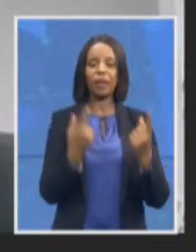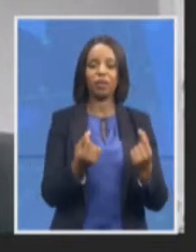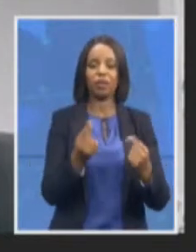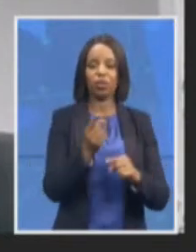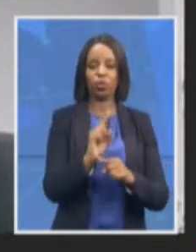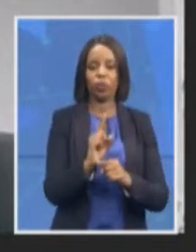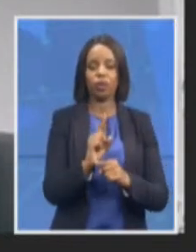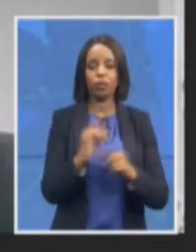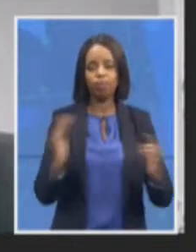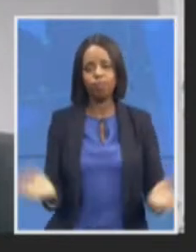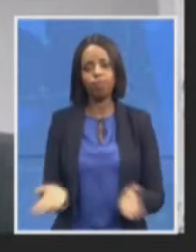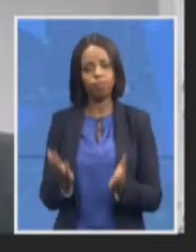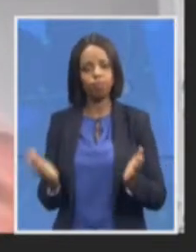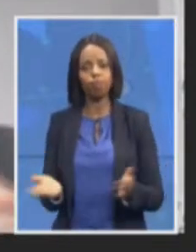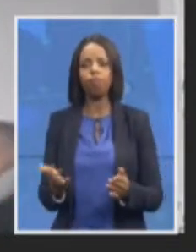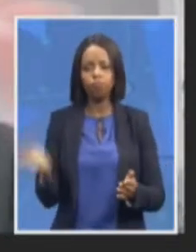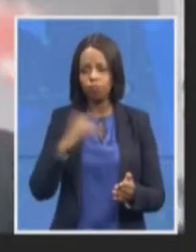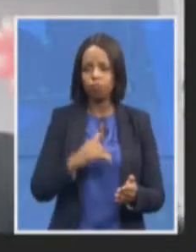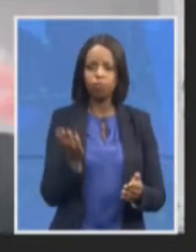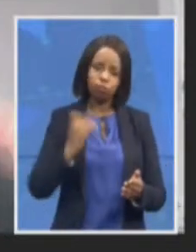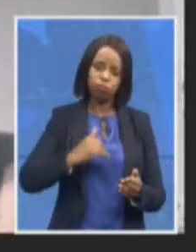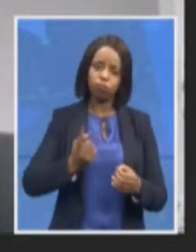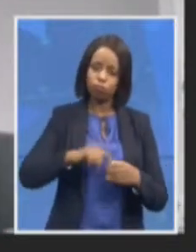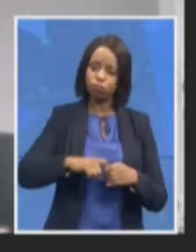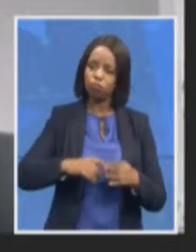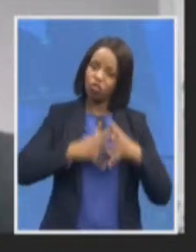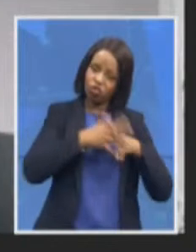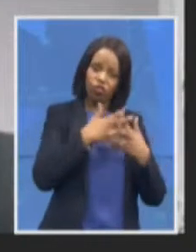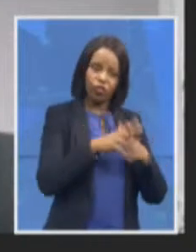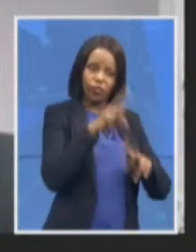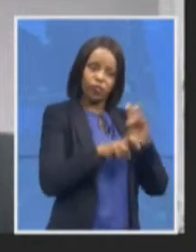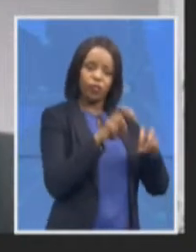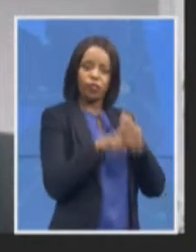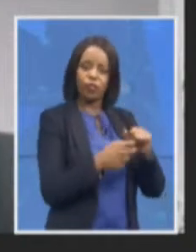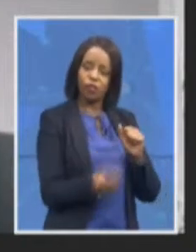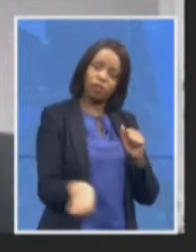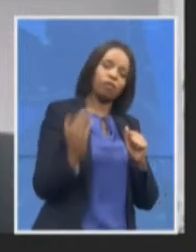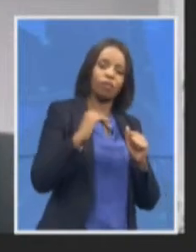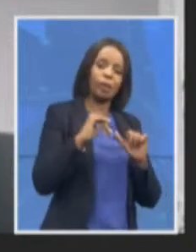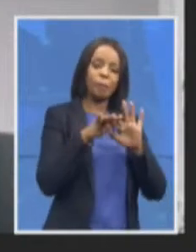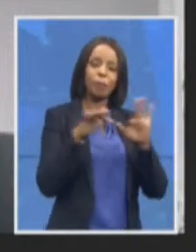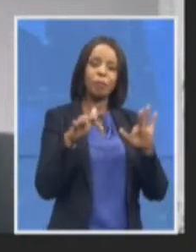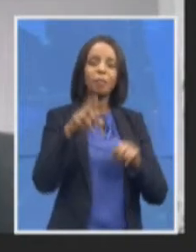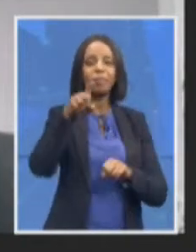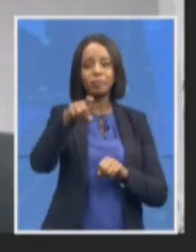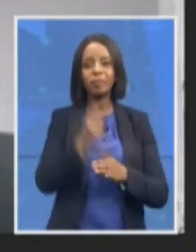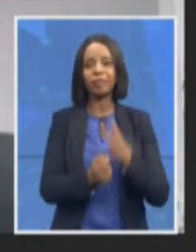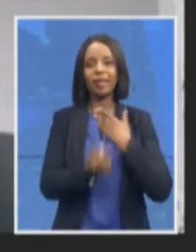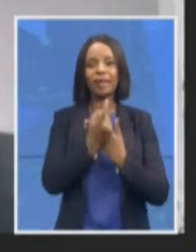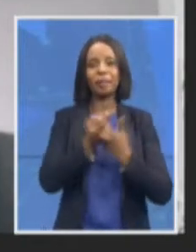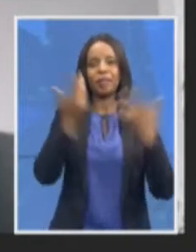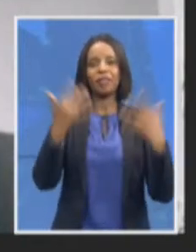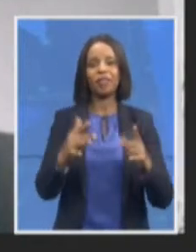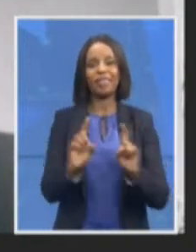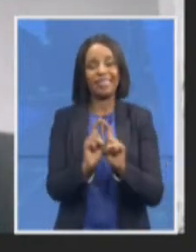so we and then you have the highest level you know those that actually planned the entire